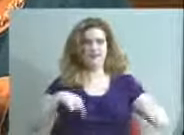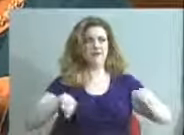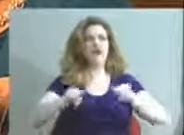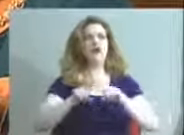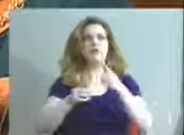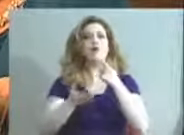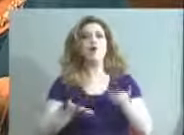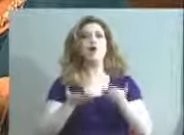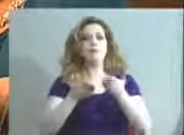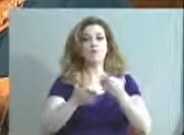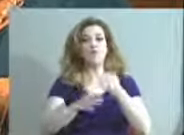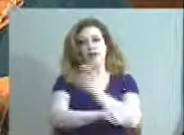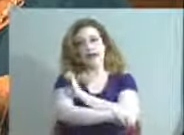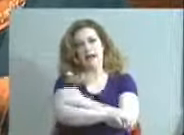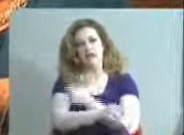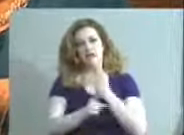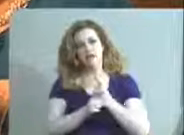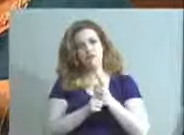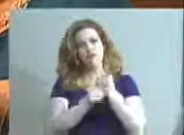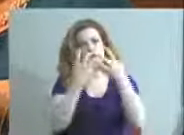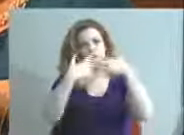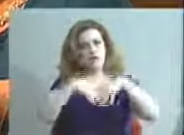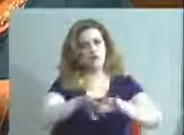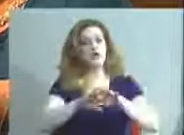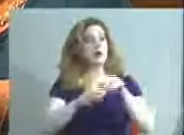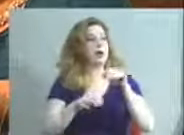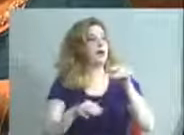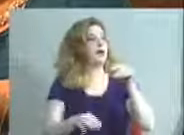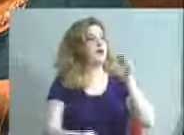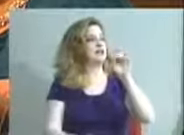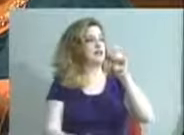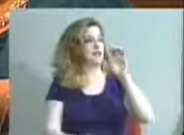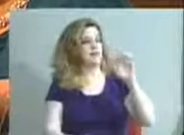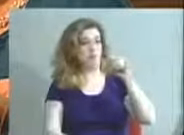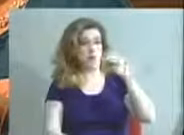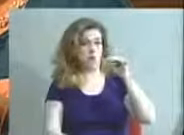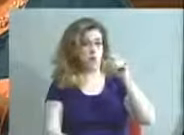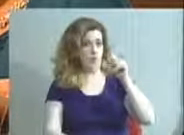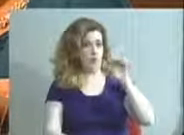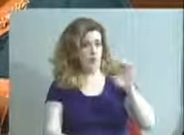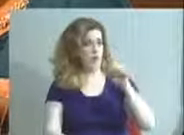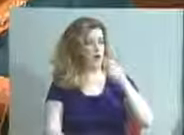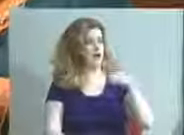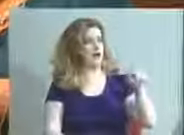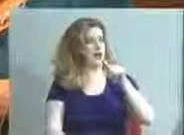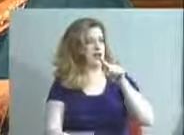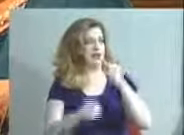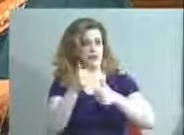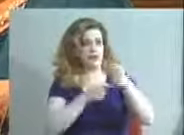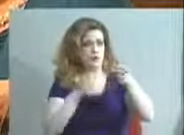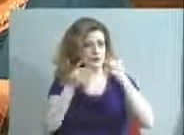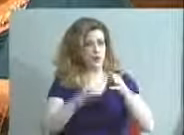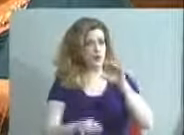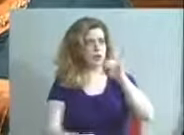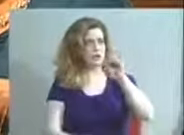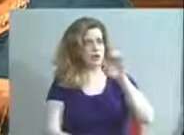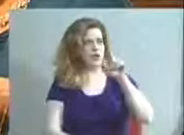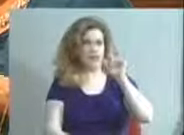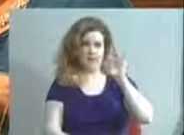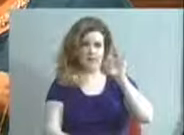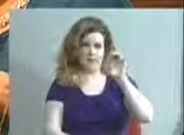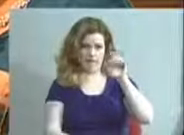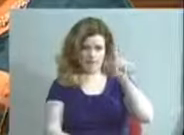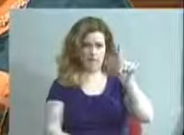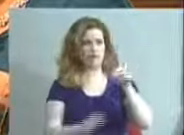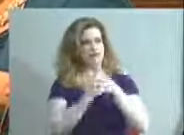energy efficiency. Board member Stephanie Horn and Area 6 Assistant Superintendent Joe Leffert, please congratulate